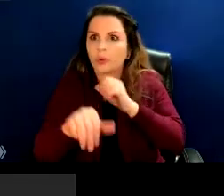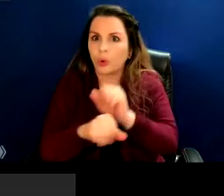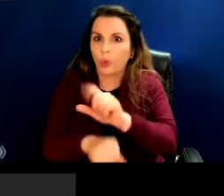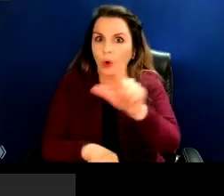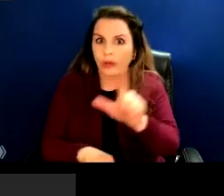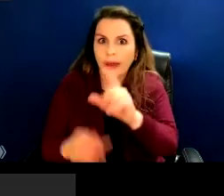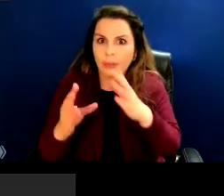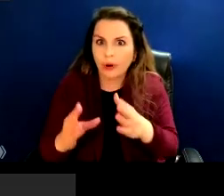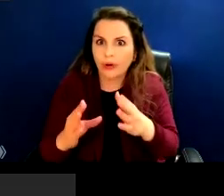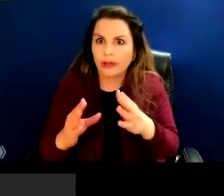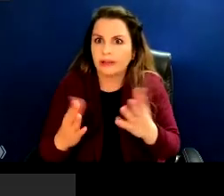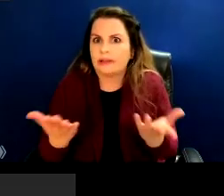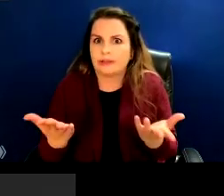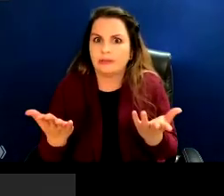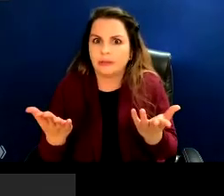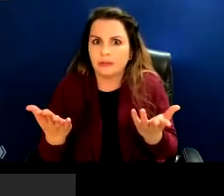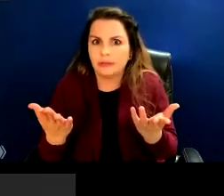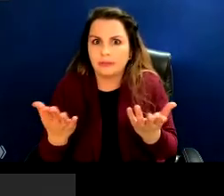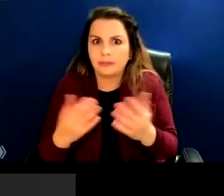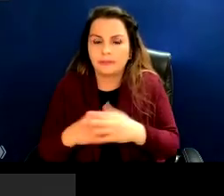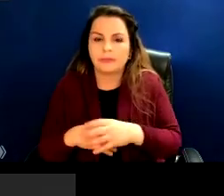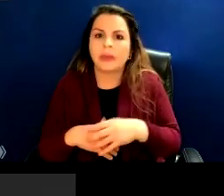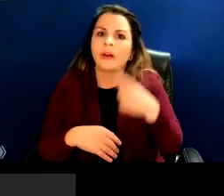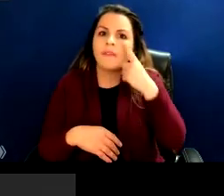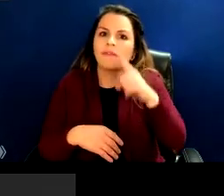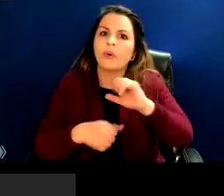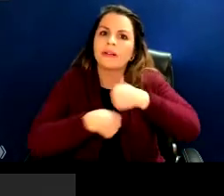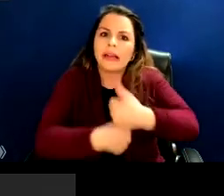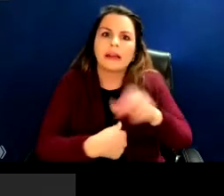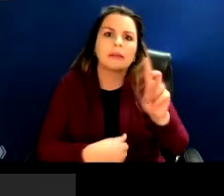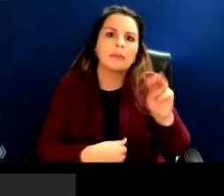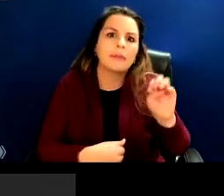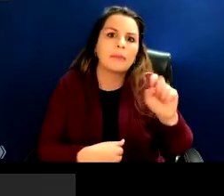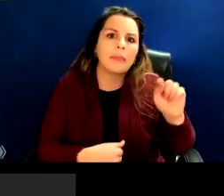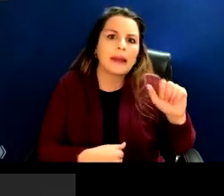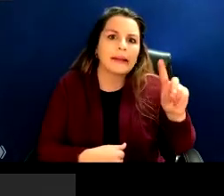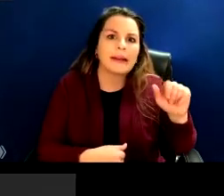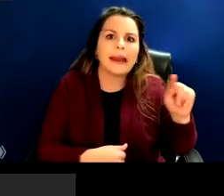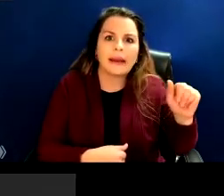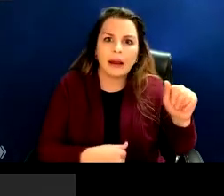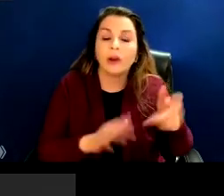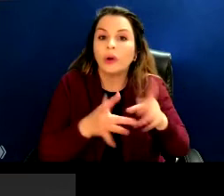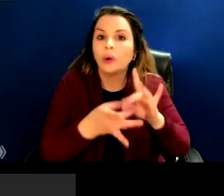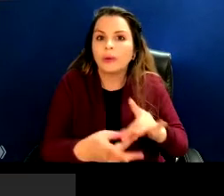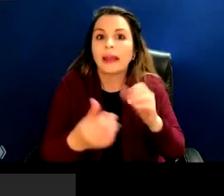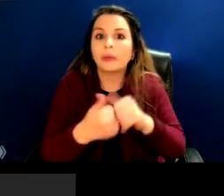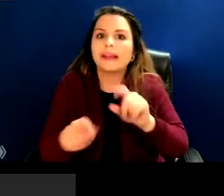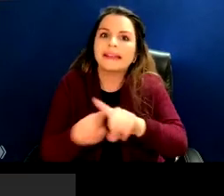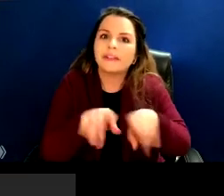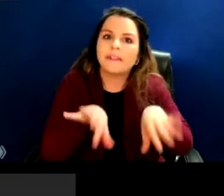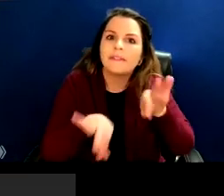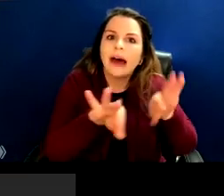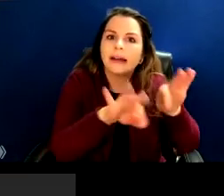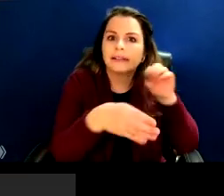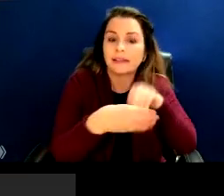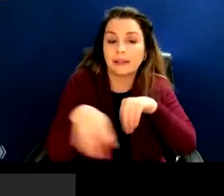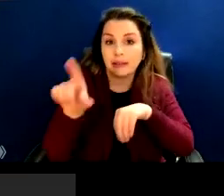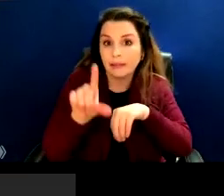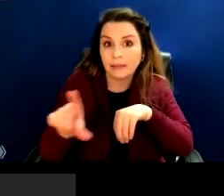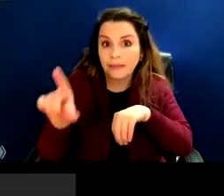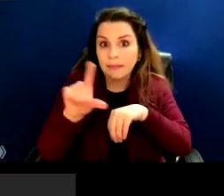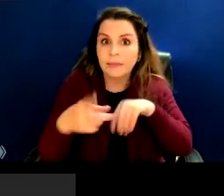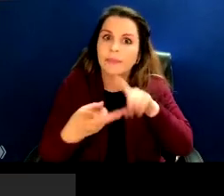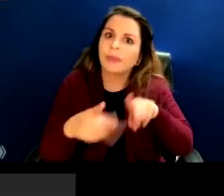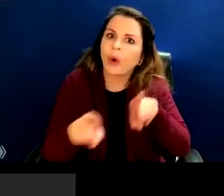in creating metadata about the kinds of things that we find in the library